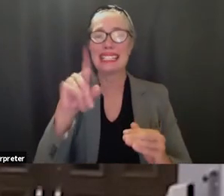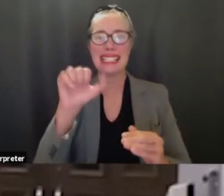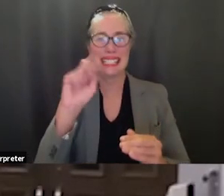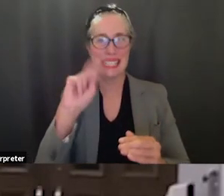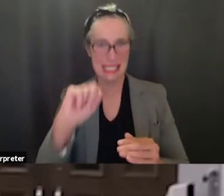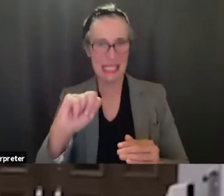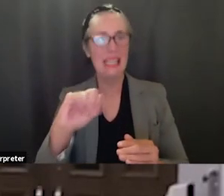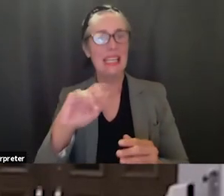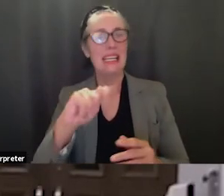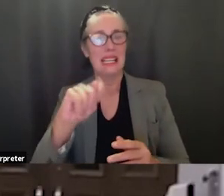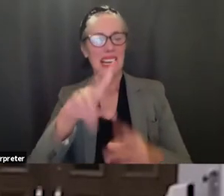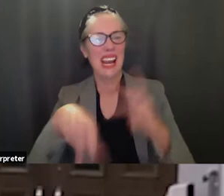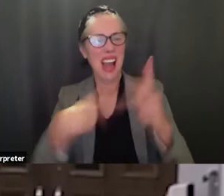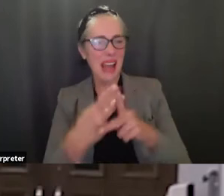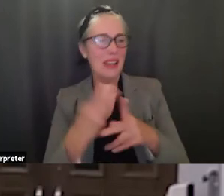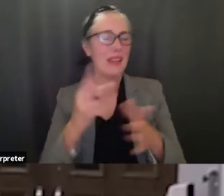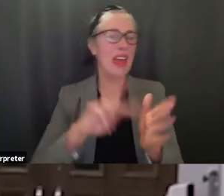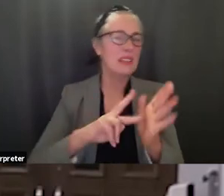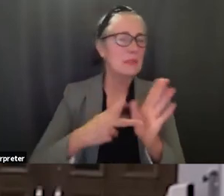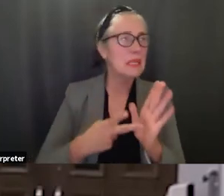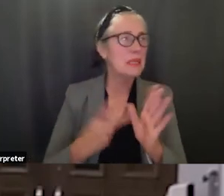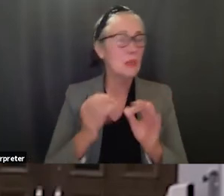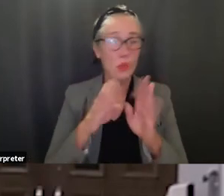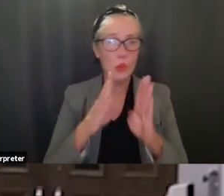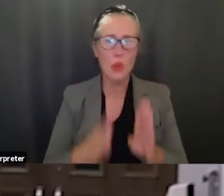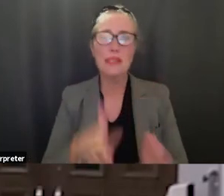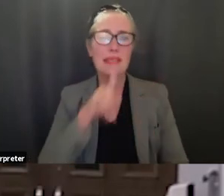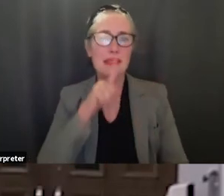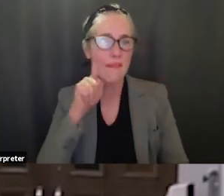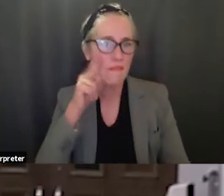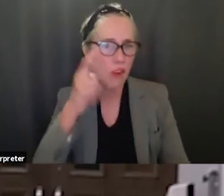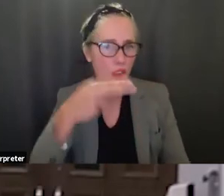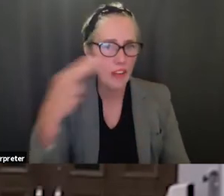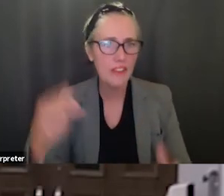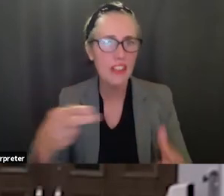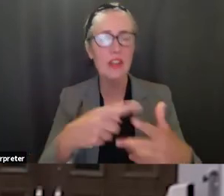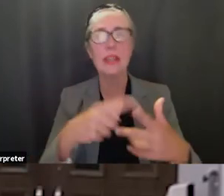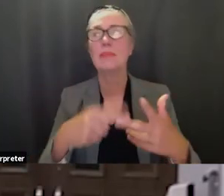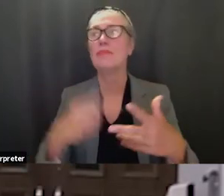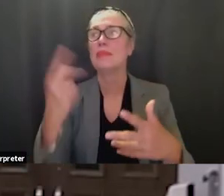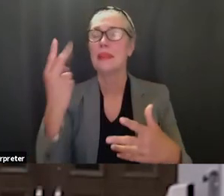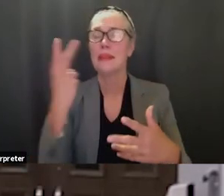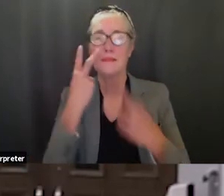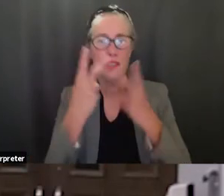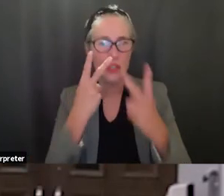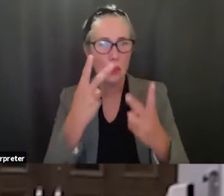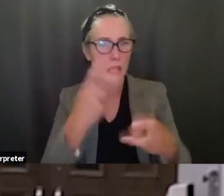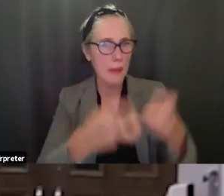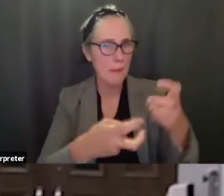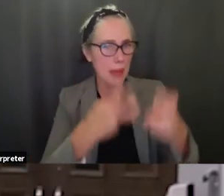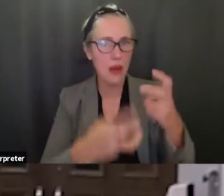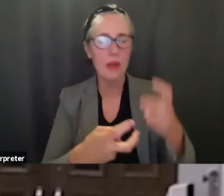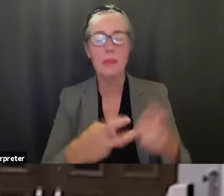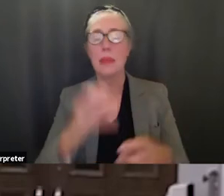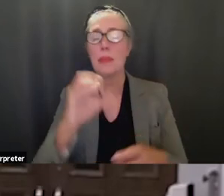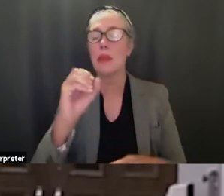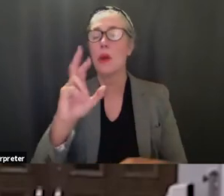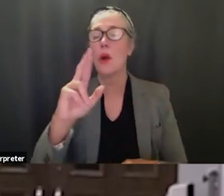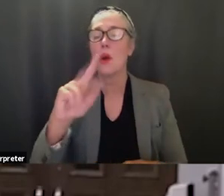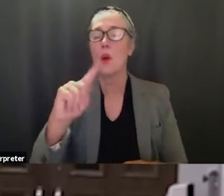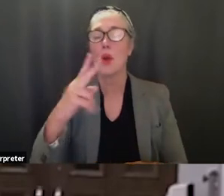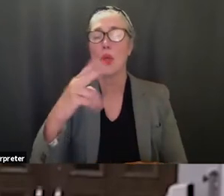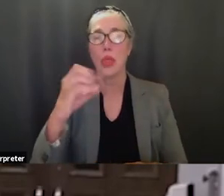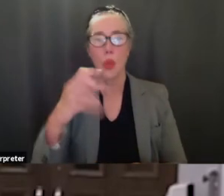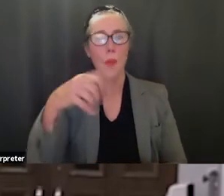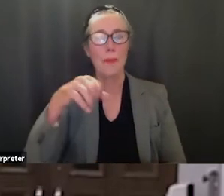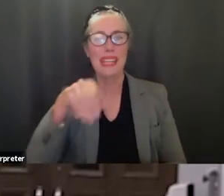into low incidence of students who are deaf and hard of hearing visually impaired orthopedically impaired um so